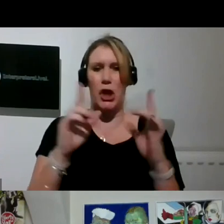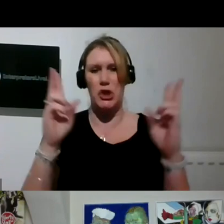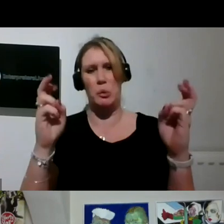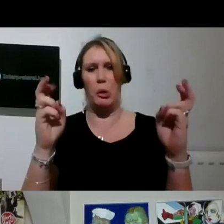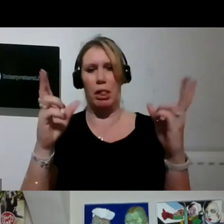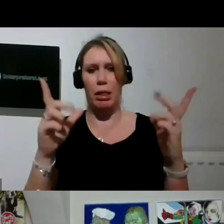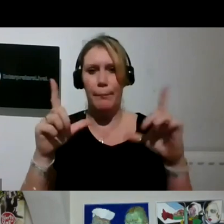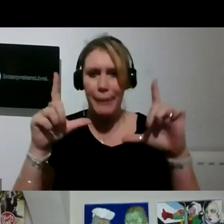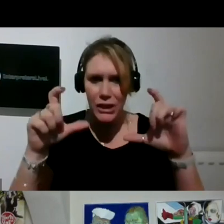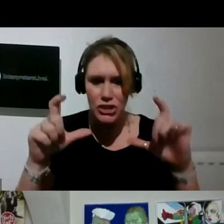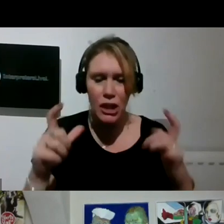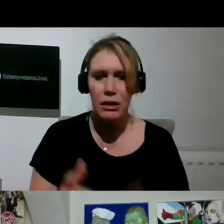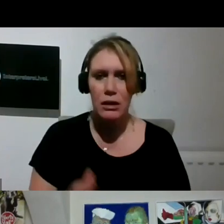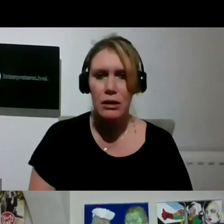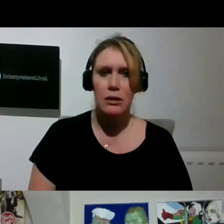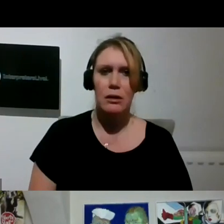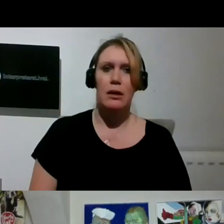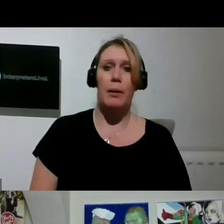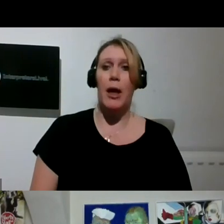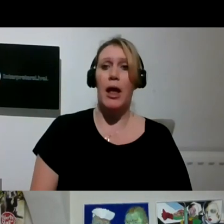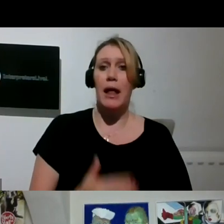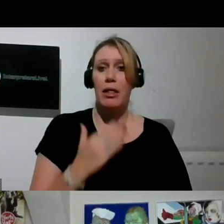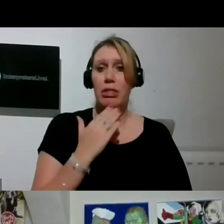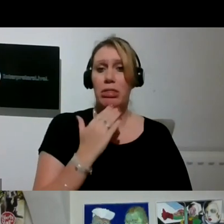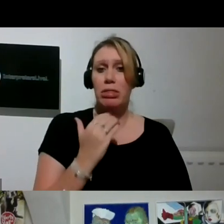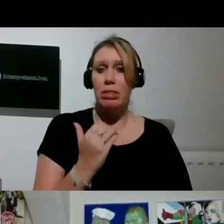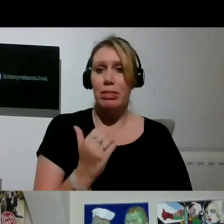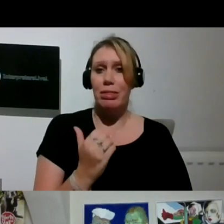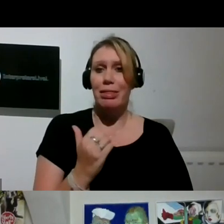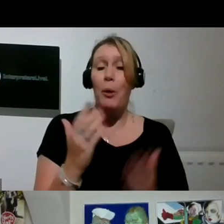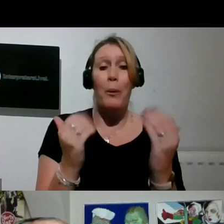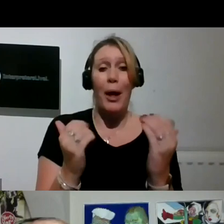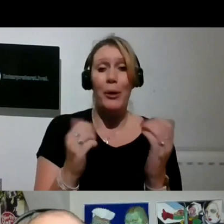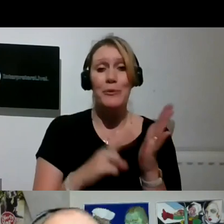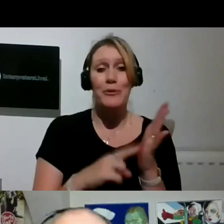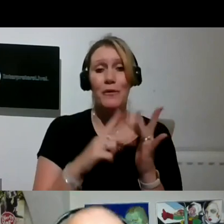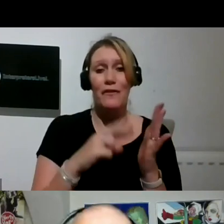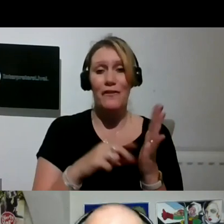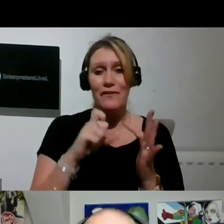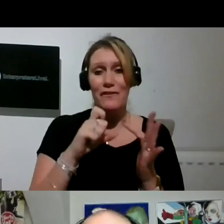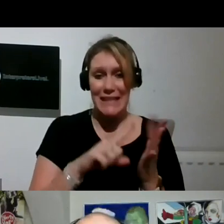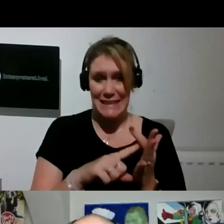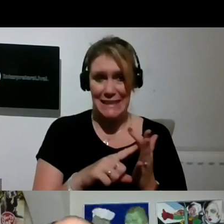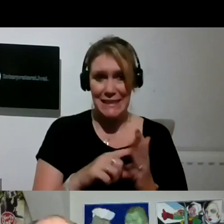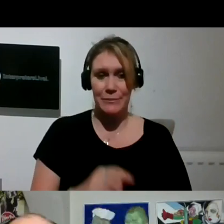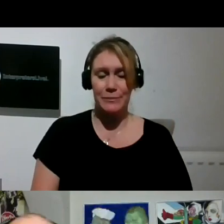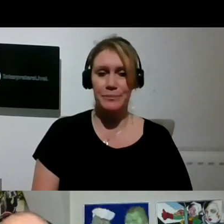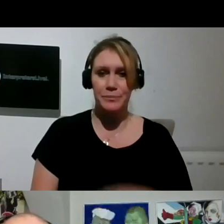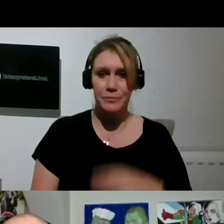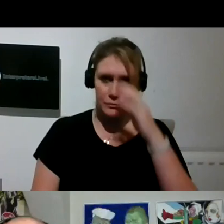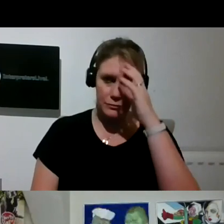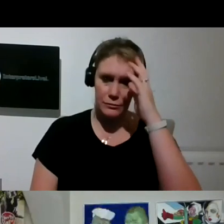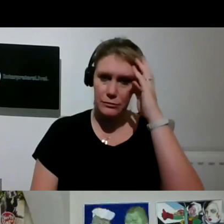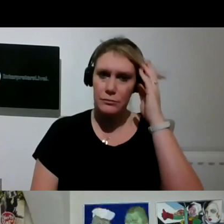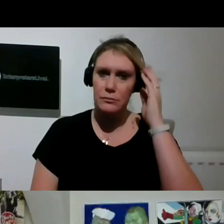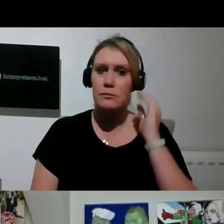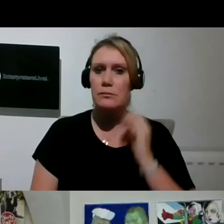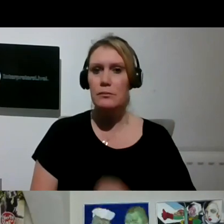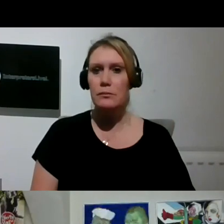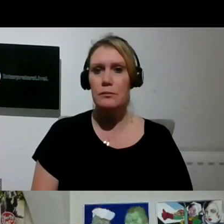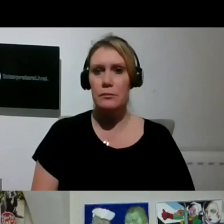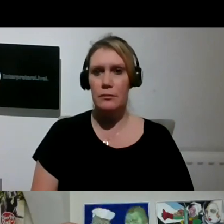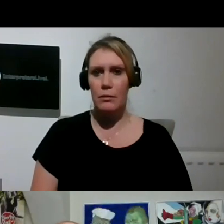to Vince. Vince, what I'm going to try and do with the miracle of modern technology